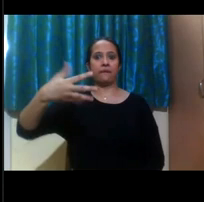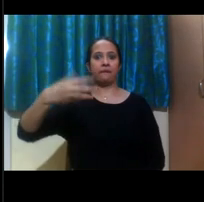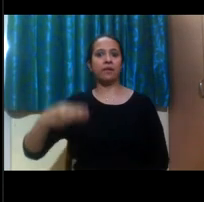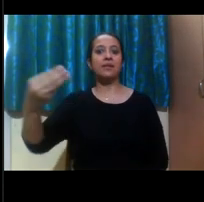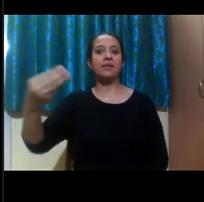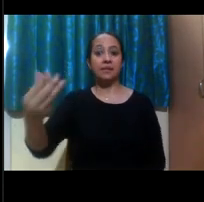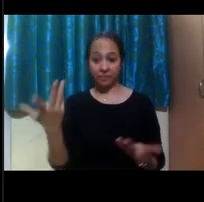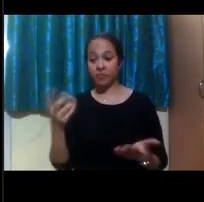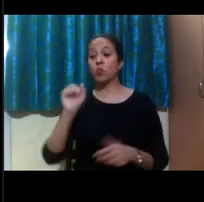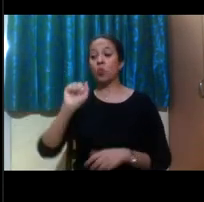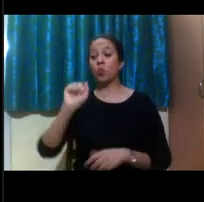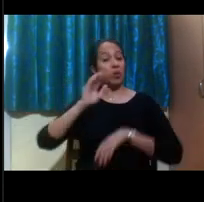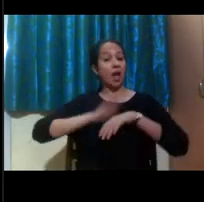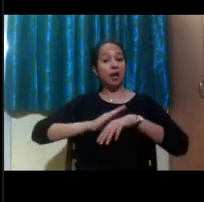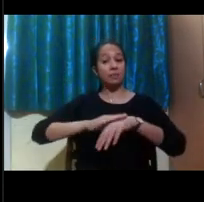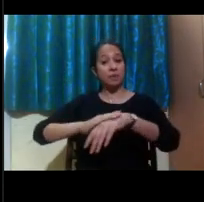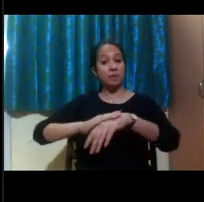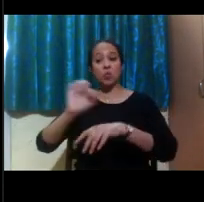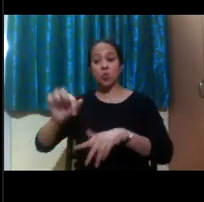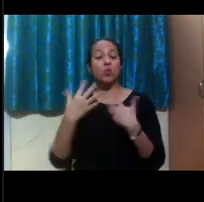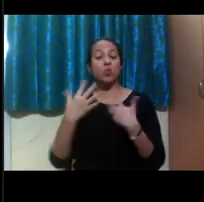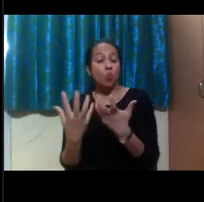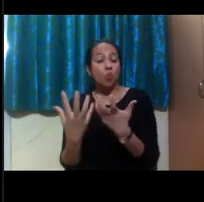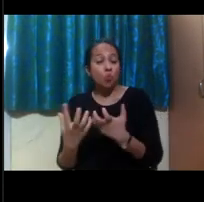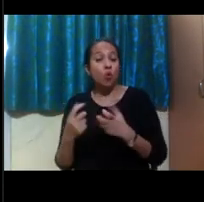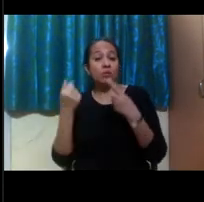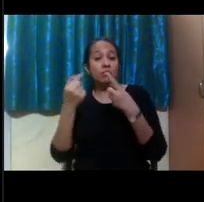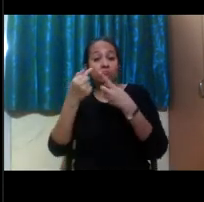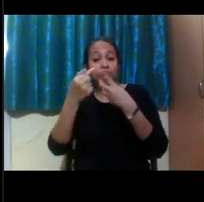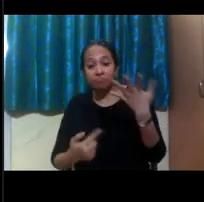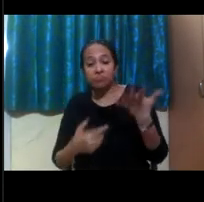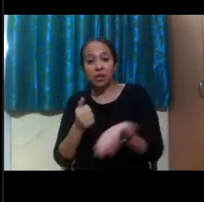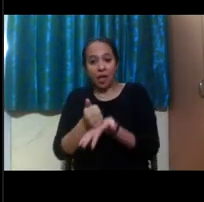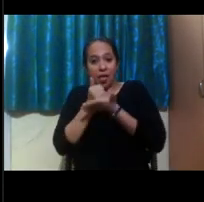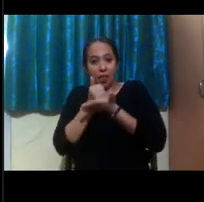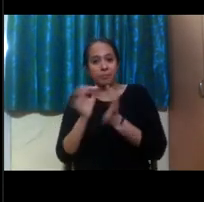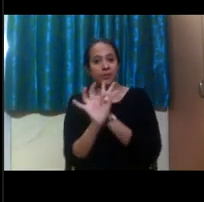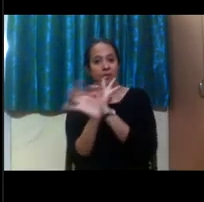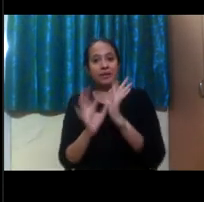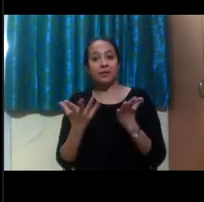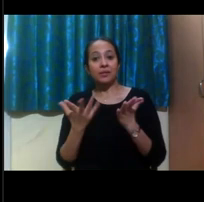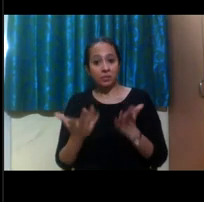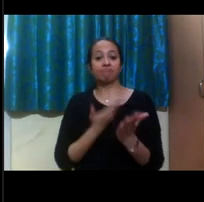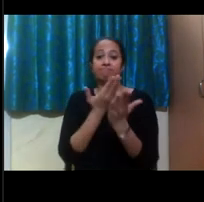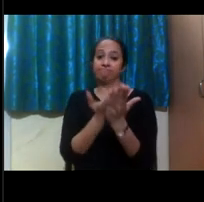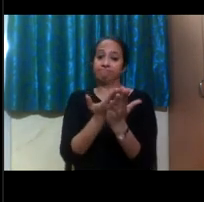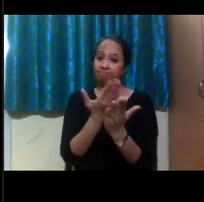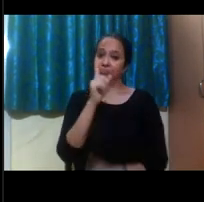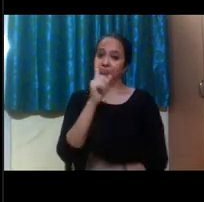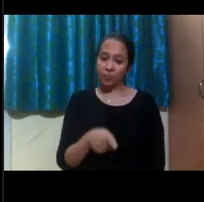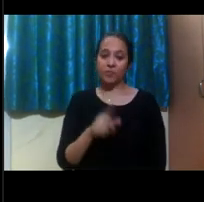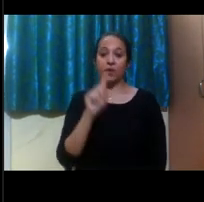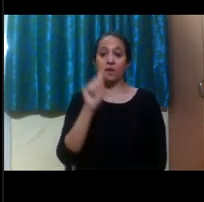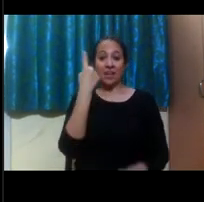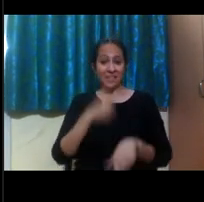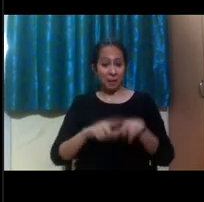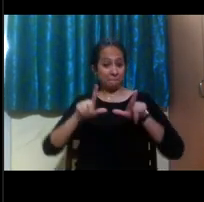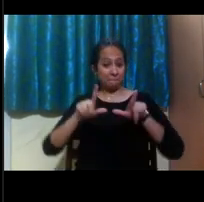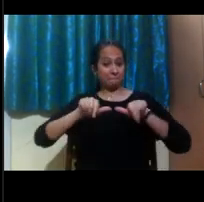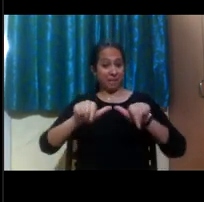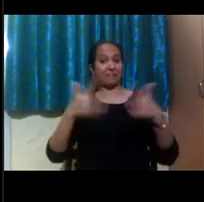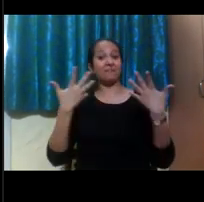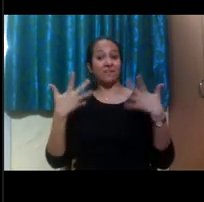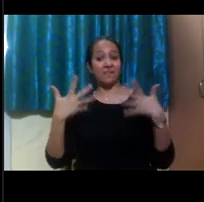on your experiences and the barriers we might foresee in your experience. But then also know that after you've had your initial meeting, it doesn't mean you have to,